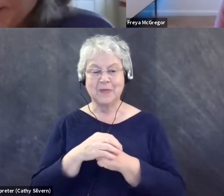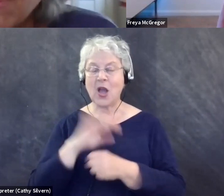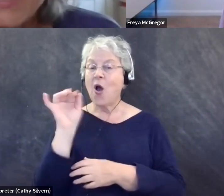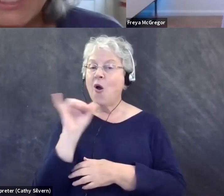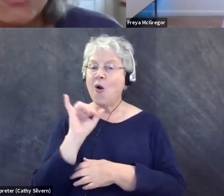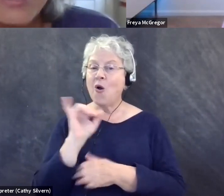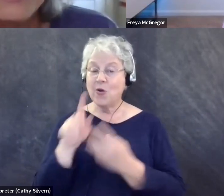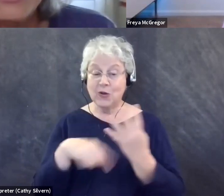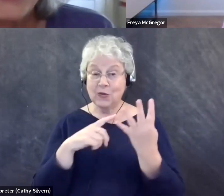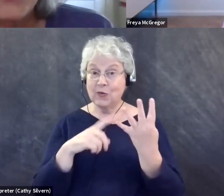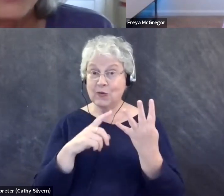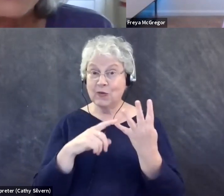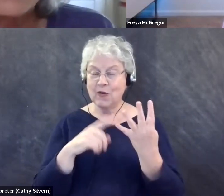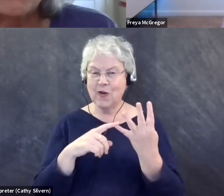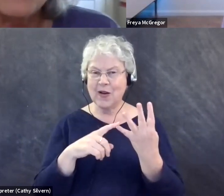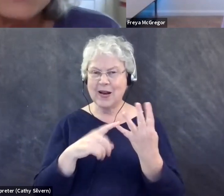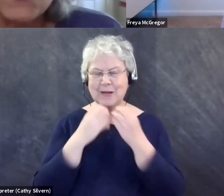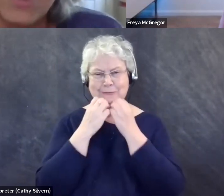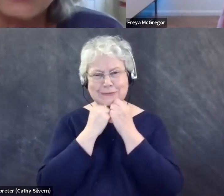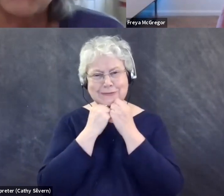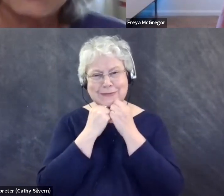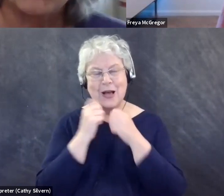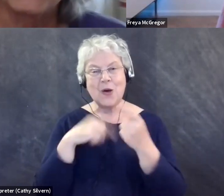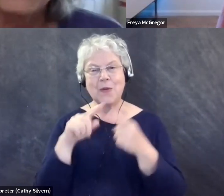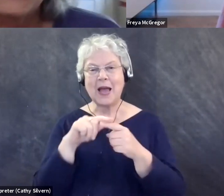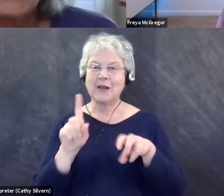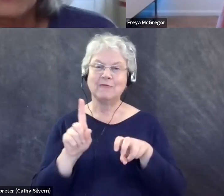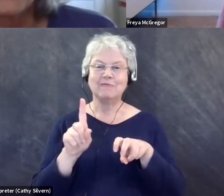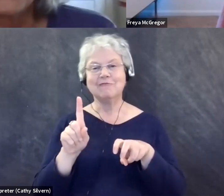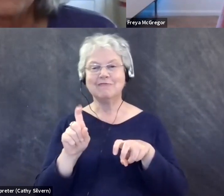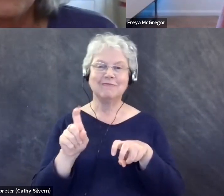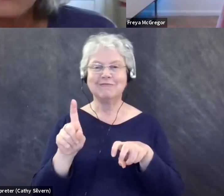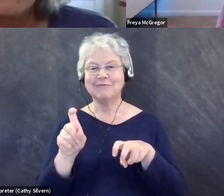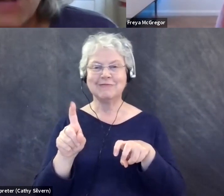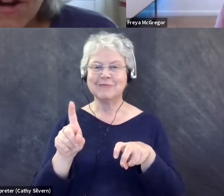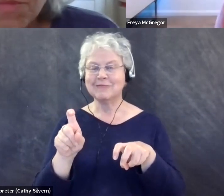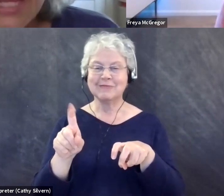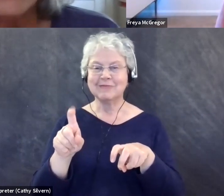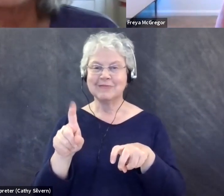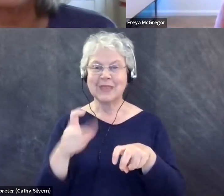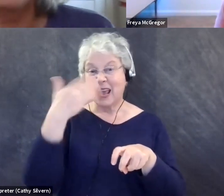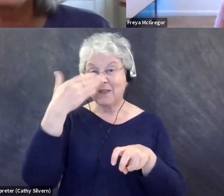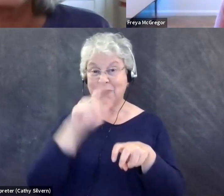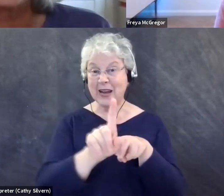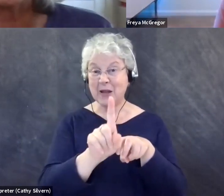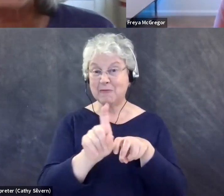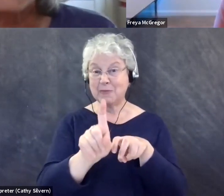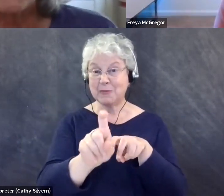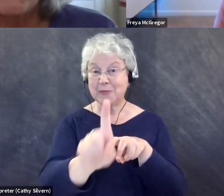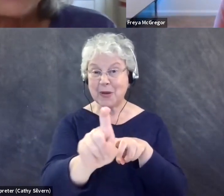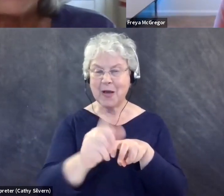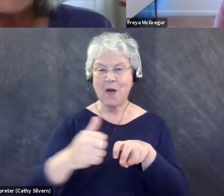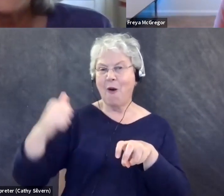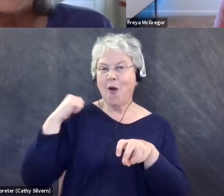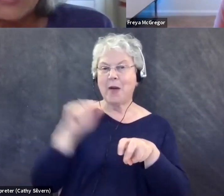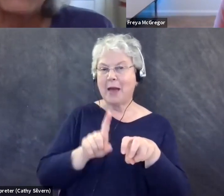say that it's particularly endearing when I see walking people, um, in front of me and, or behind me using